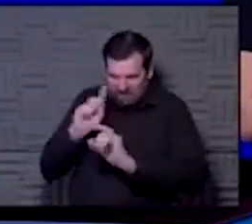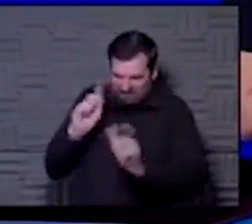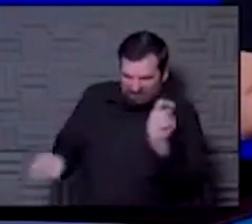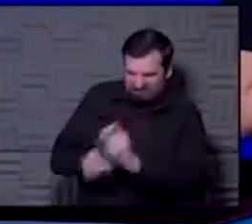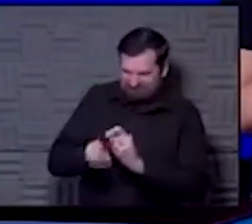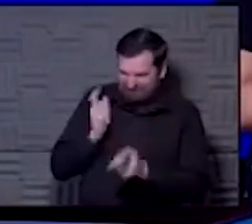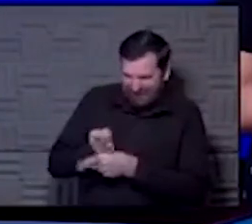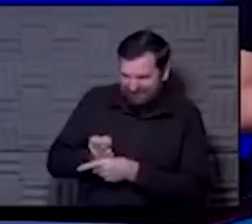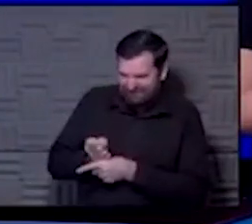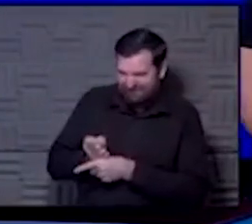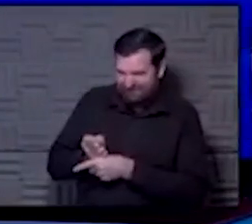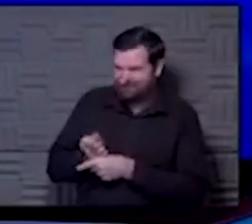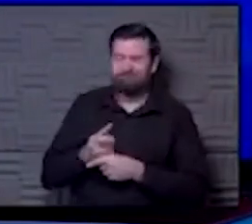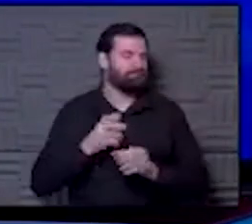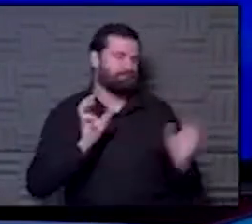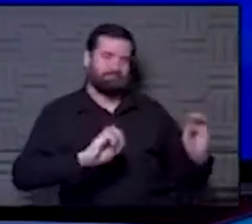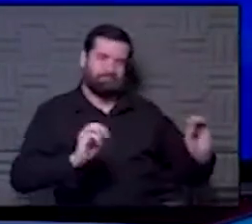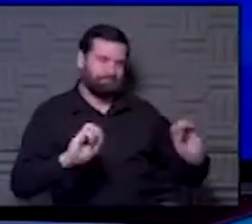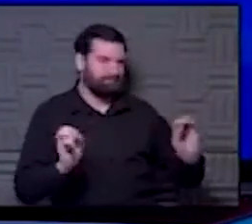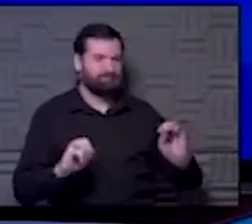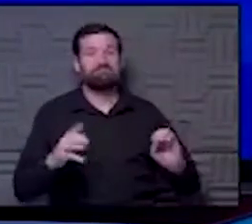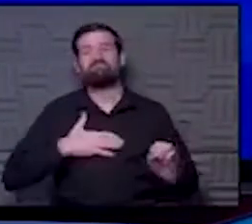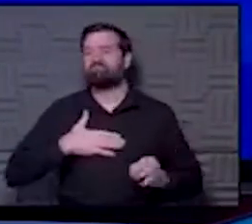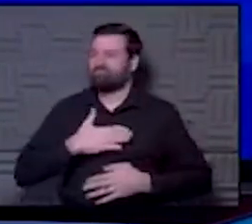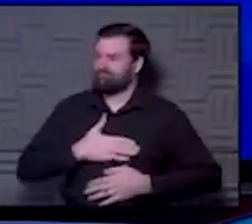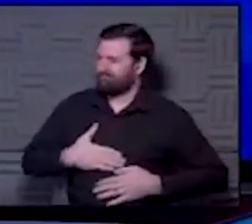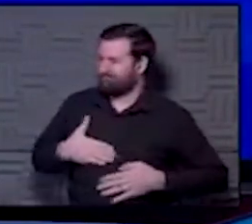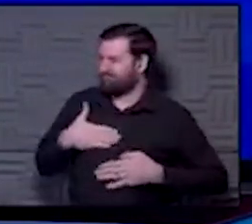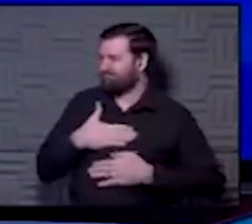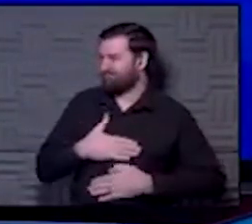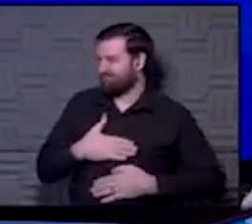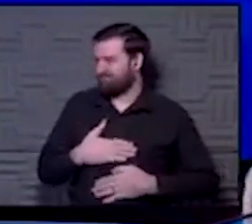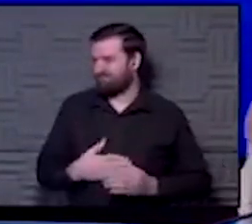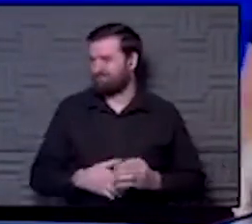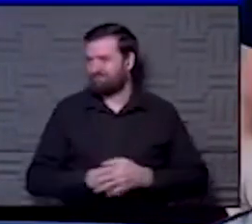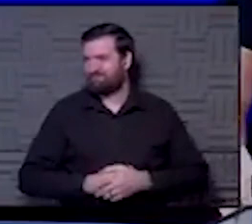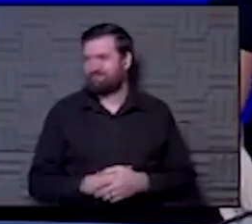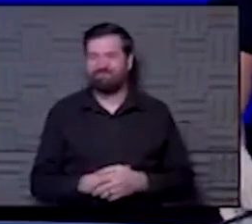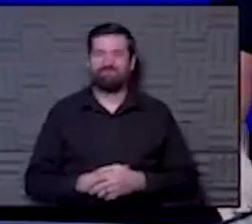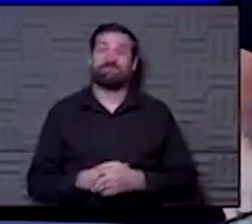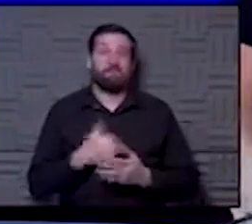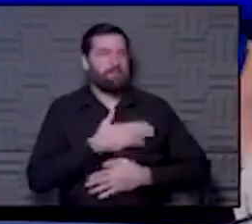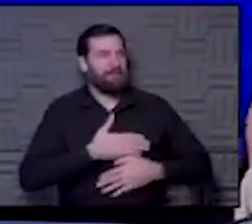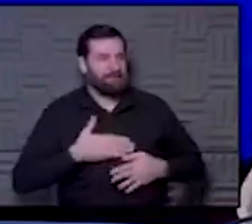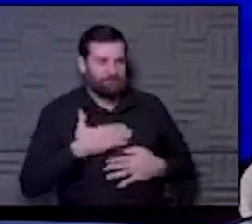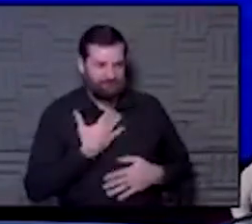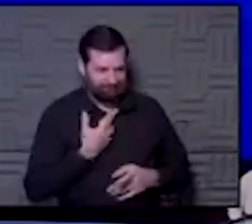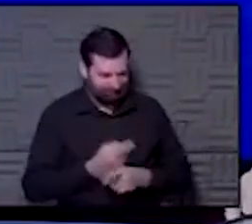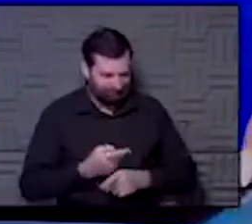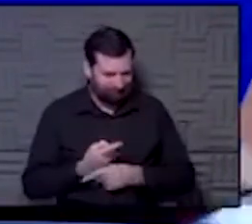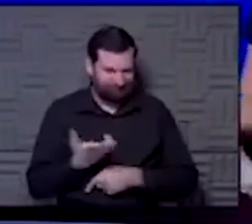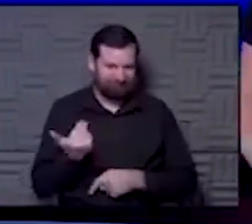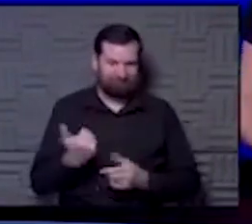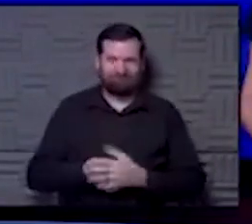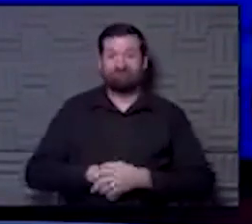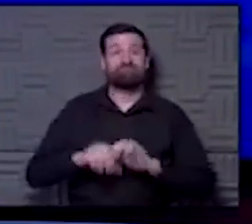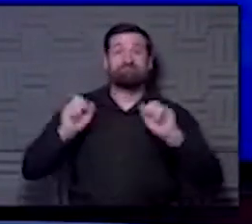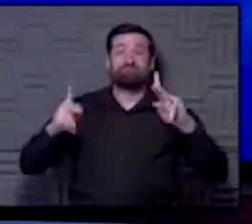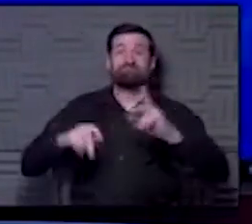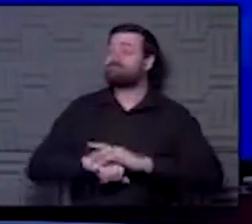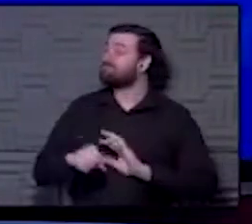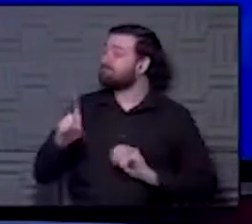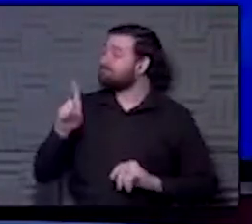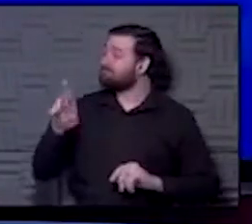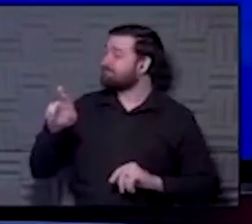This is just, you're not out to give me. Not at all. Okay, awesome. pleasure. All right. Yeah, pleasure. That's my pleasure. Let's do it. All right,